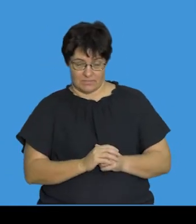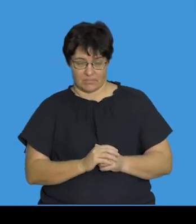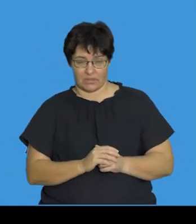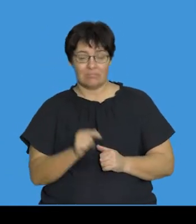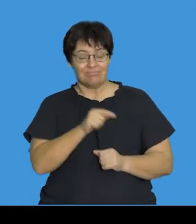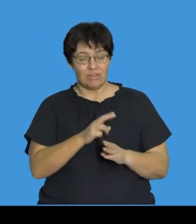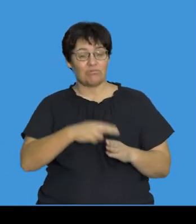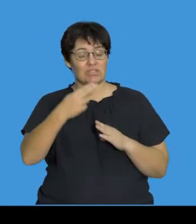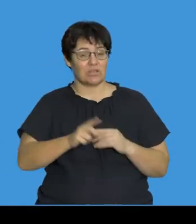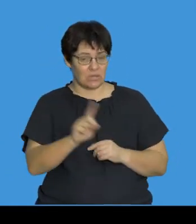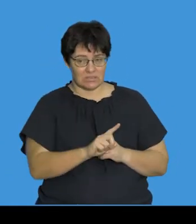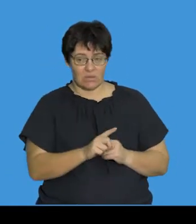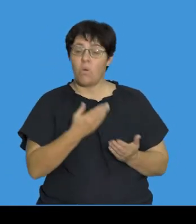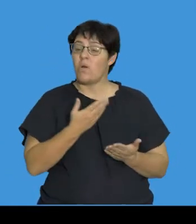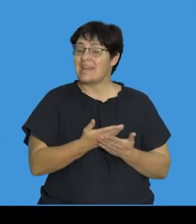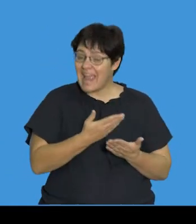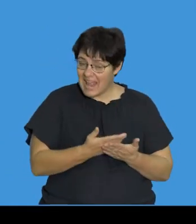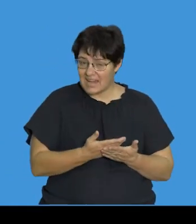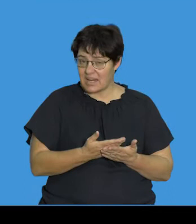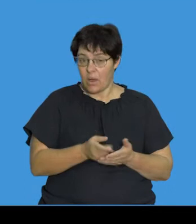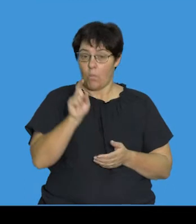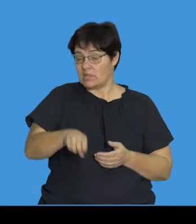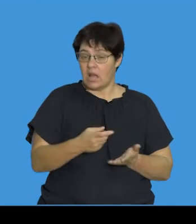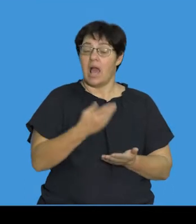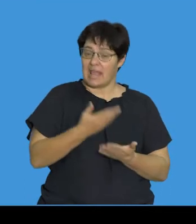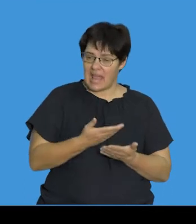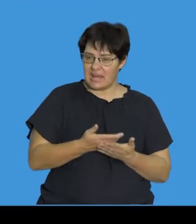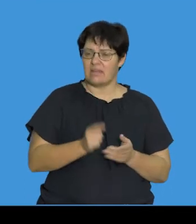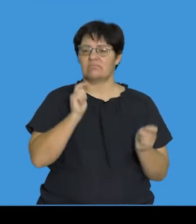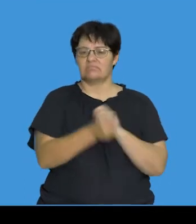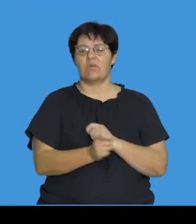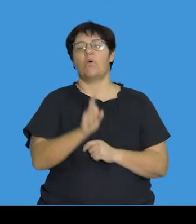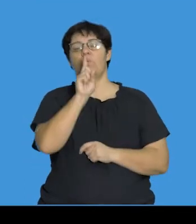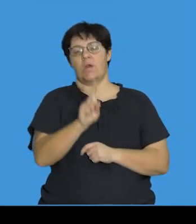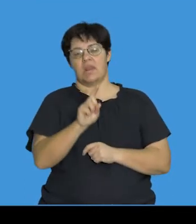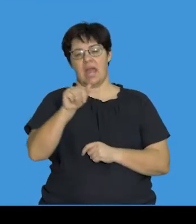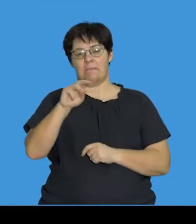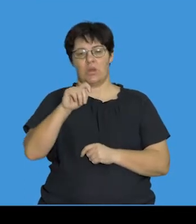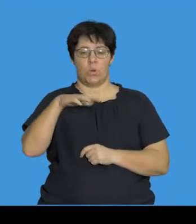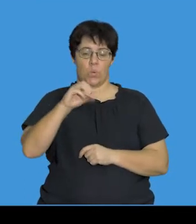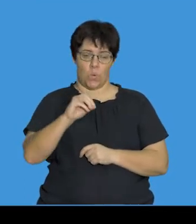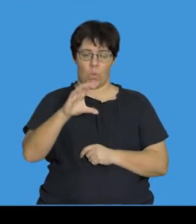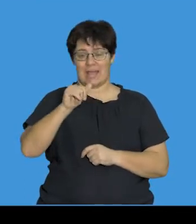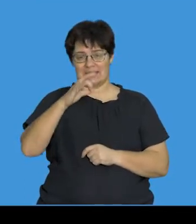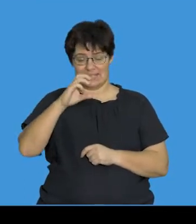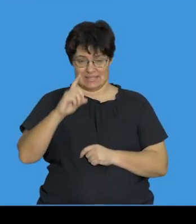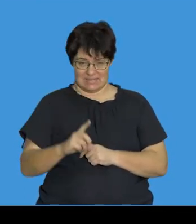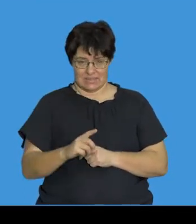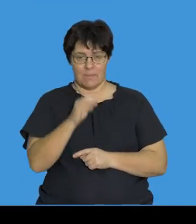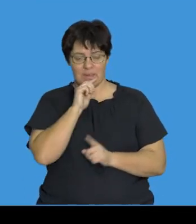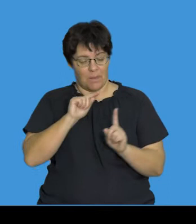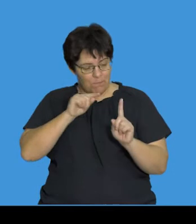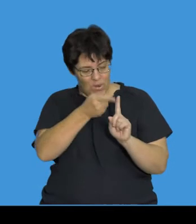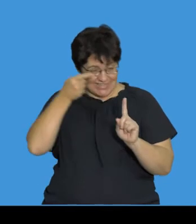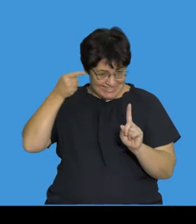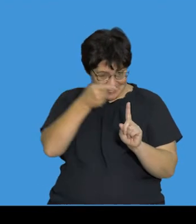And this may result, and the word may result, in an alteration of just one amino acid. And hence we refer to that